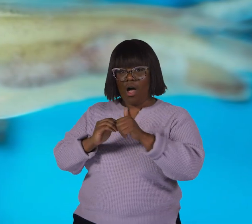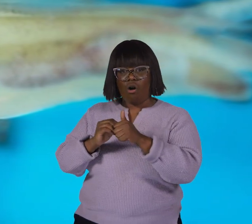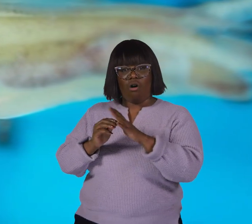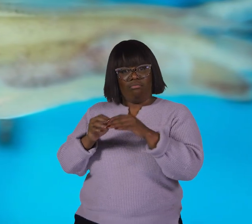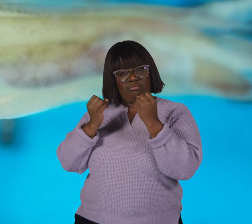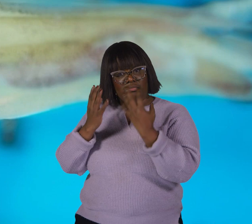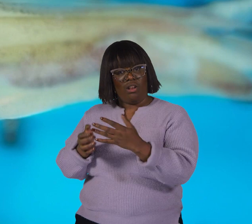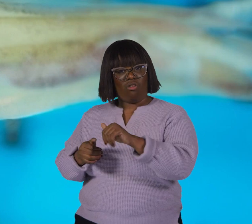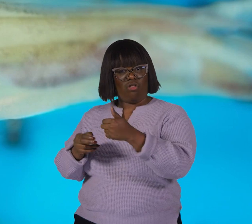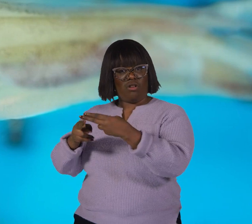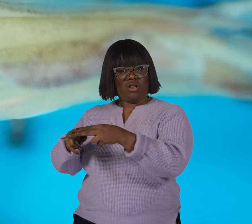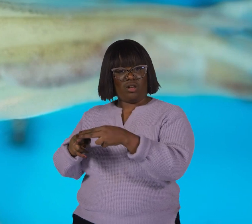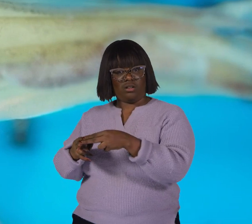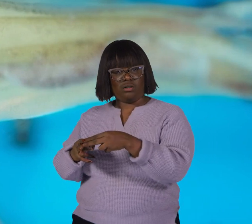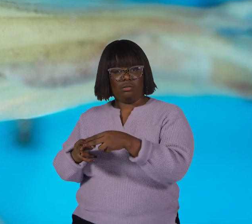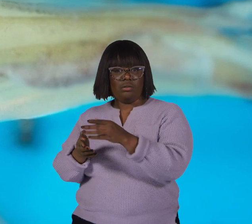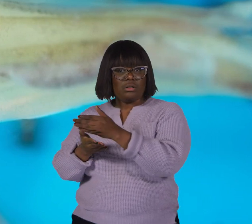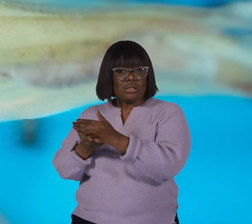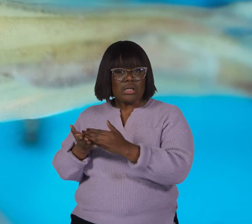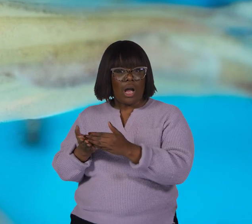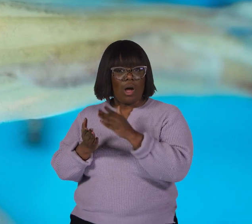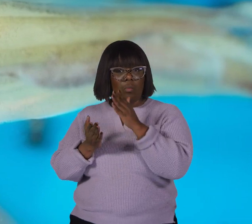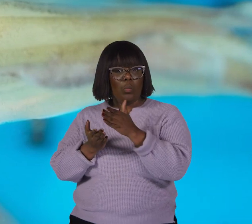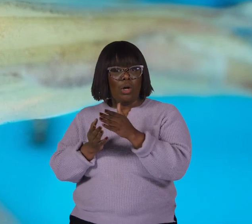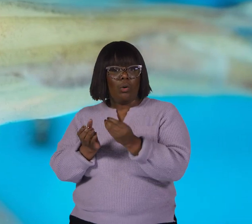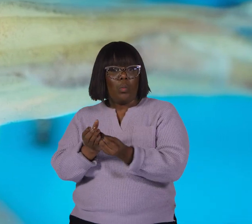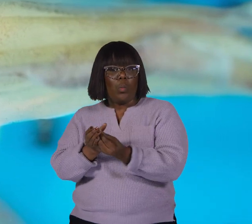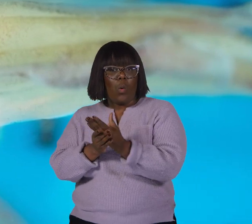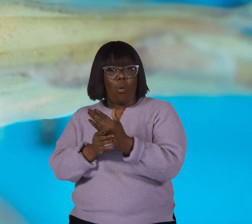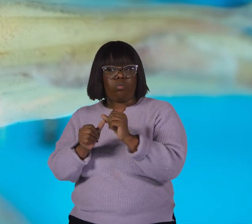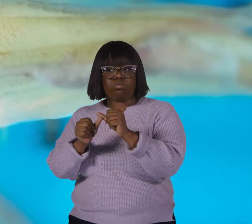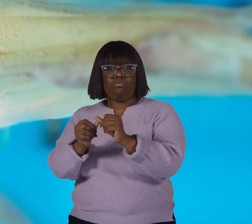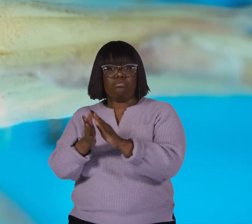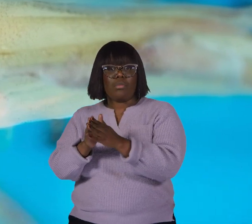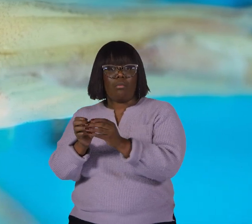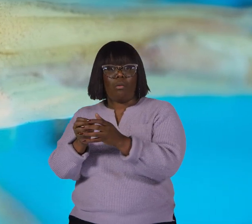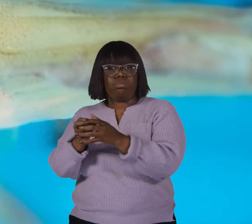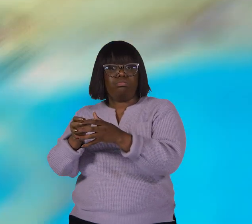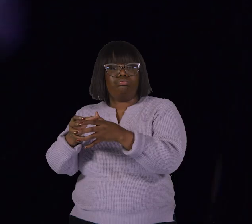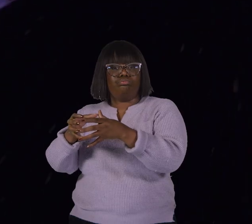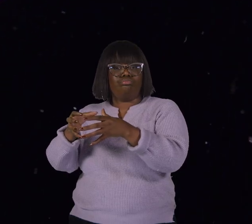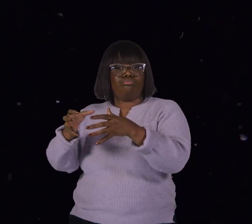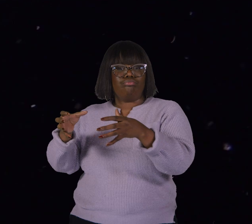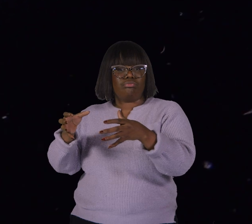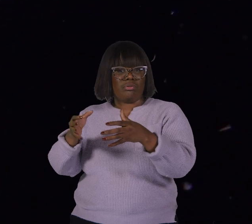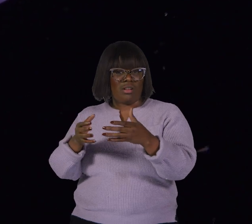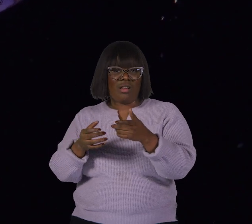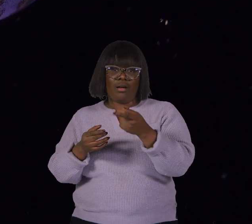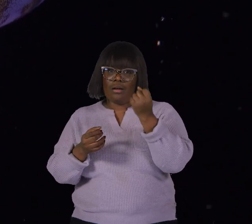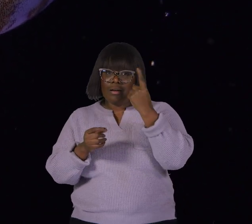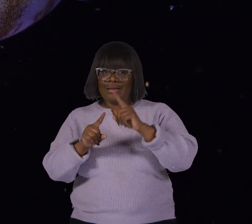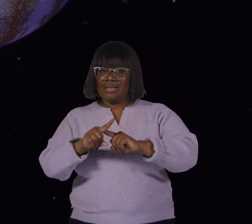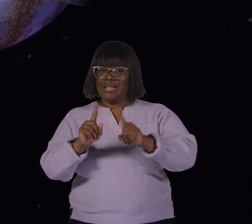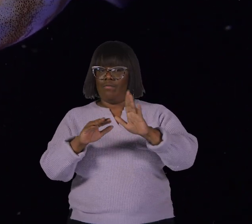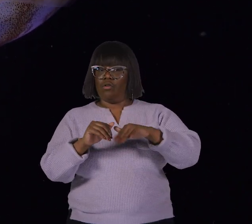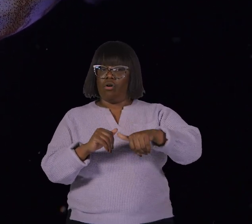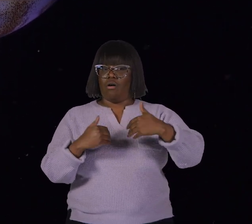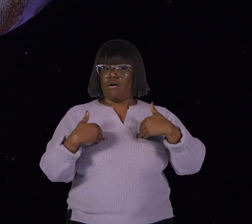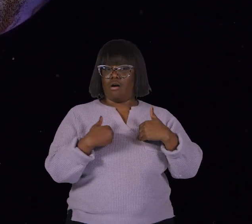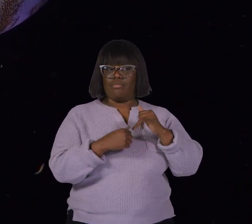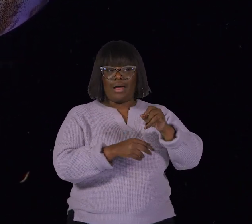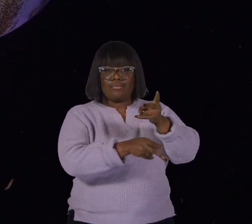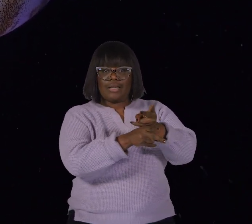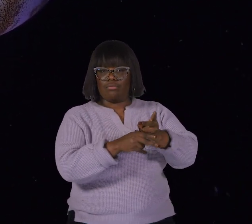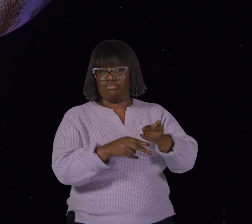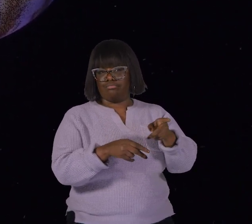on producing many eggs so that at least a few of them can grow up and continue the squid family. It's a bit different from how mammals like us